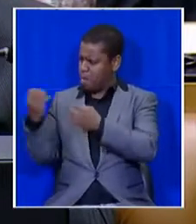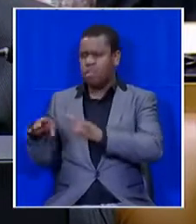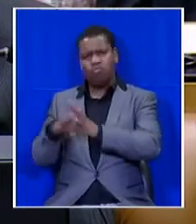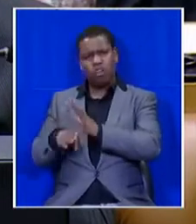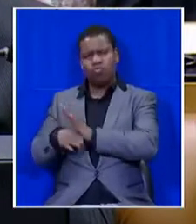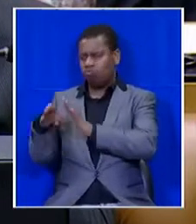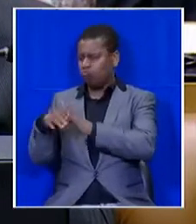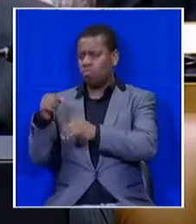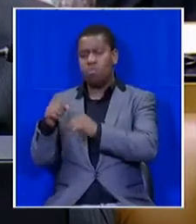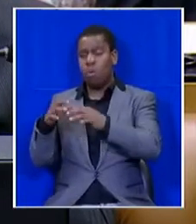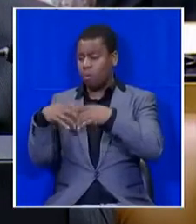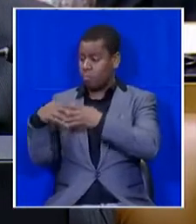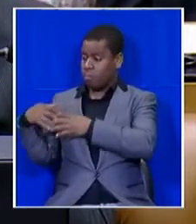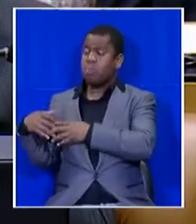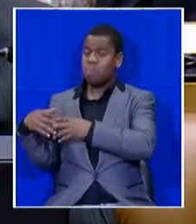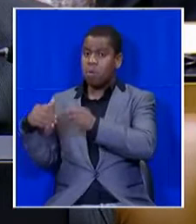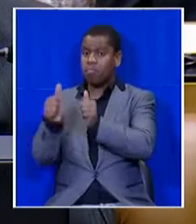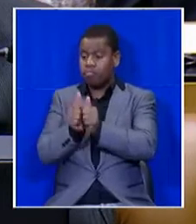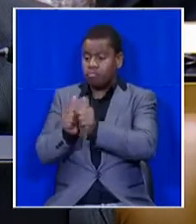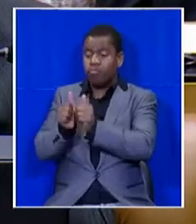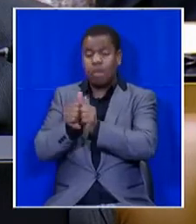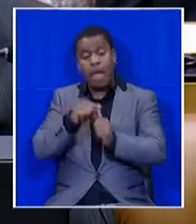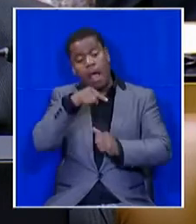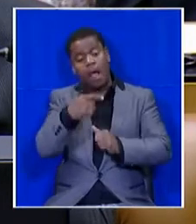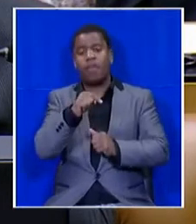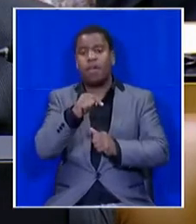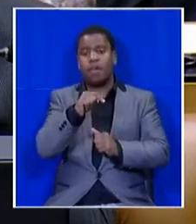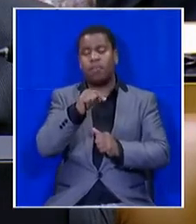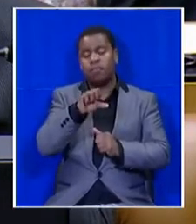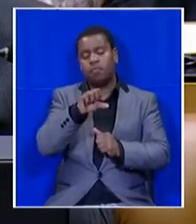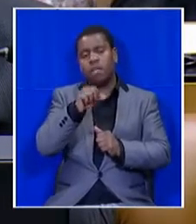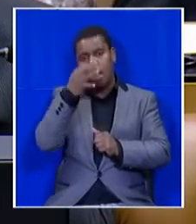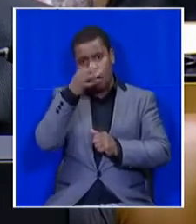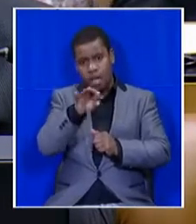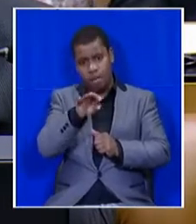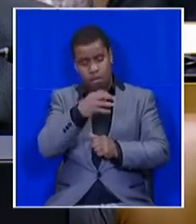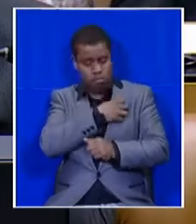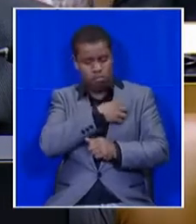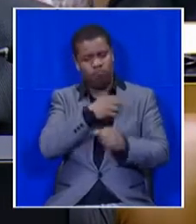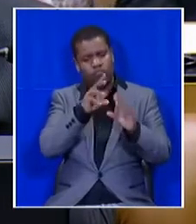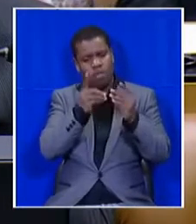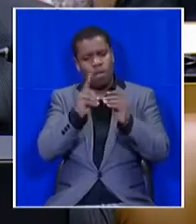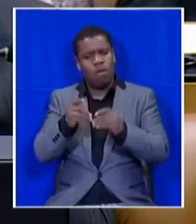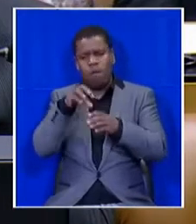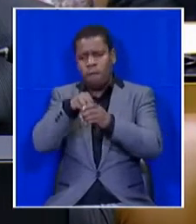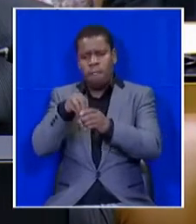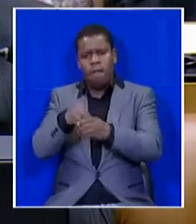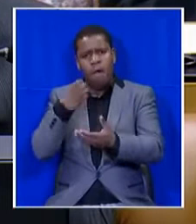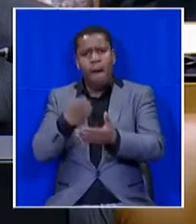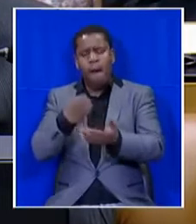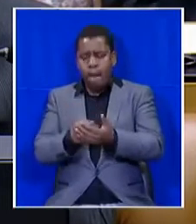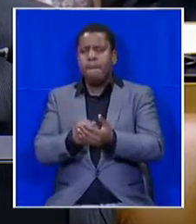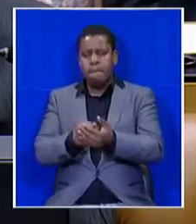and indeed other state ministries that are involved in the economy are